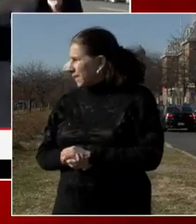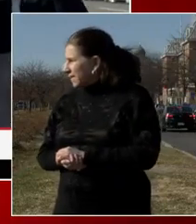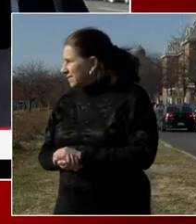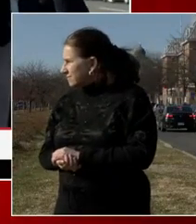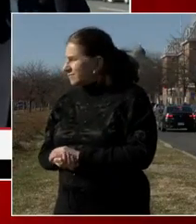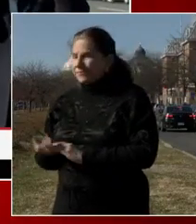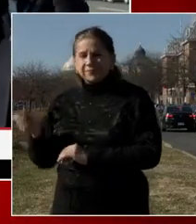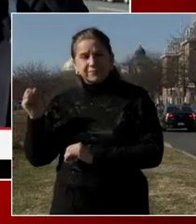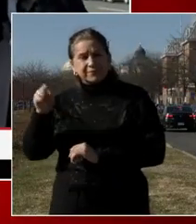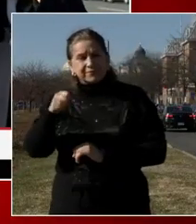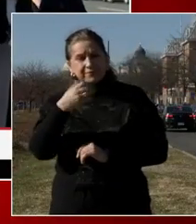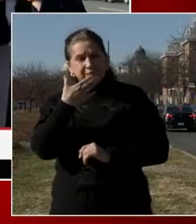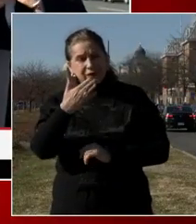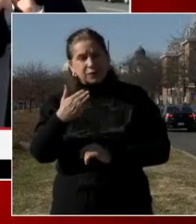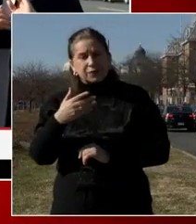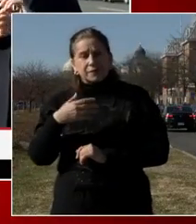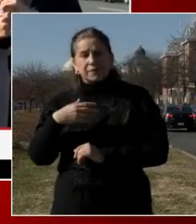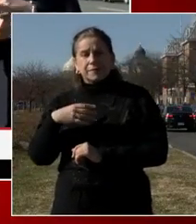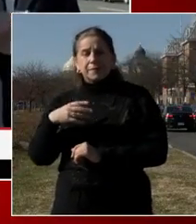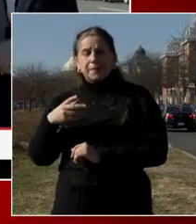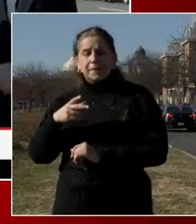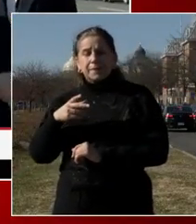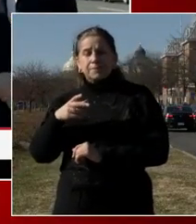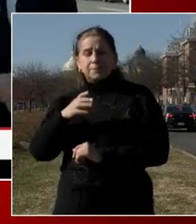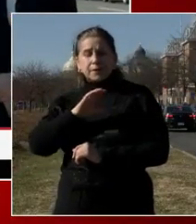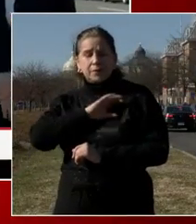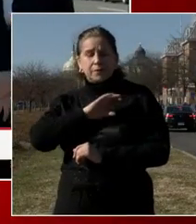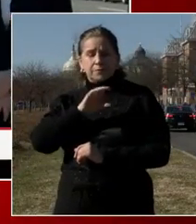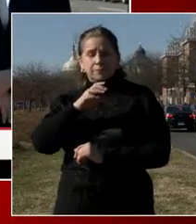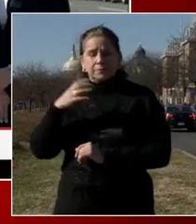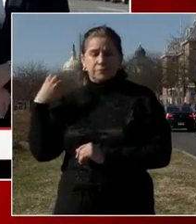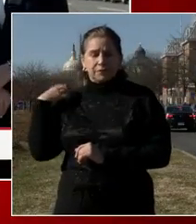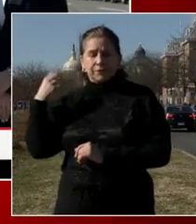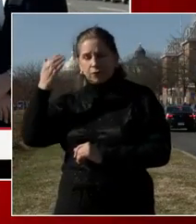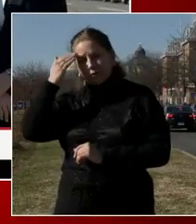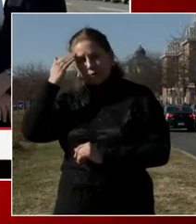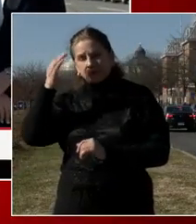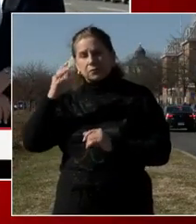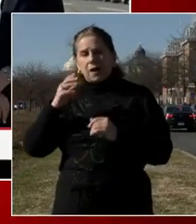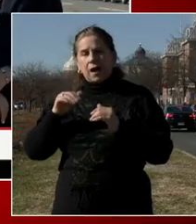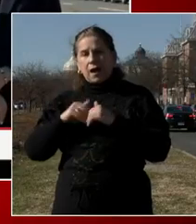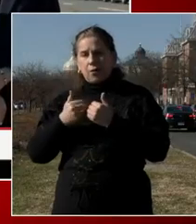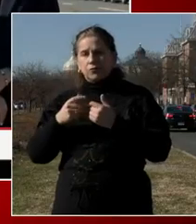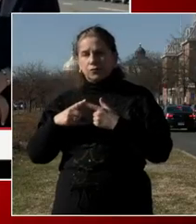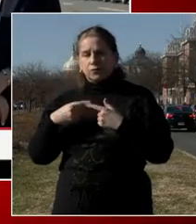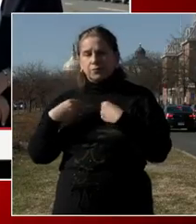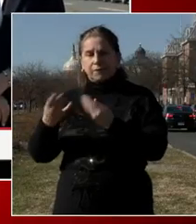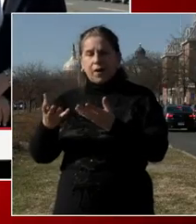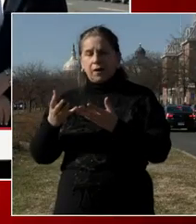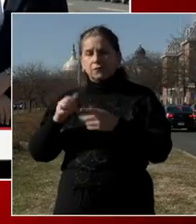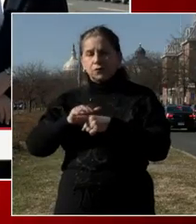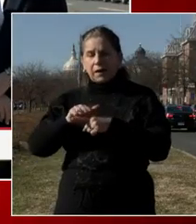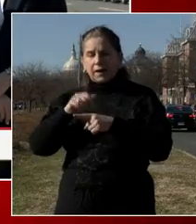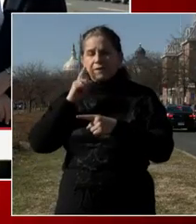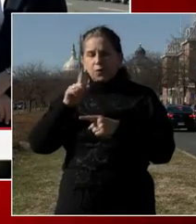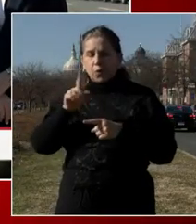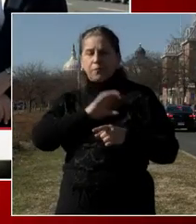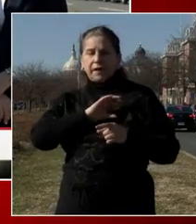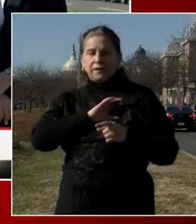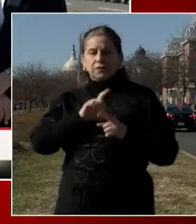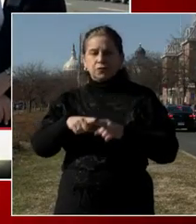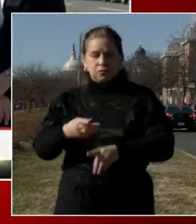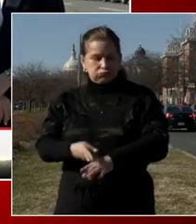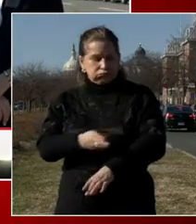we need to focus on physical and mental health. Um, which the Chief in all of this has reminded